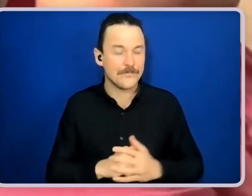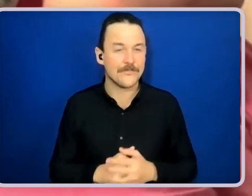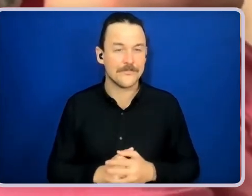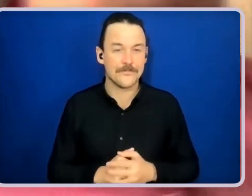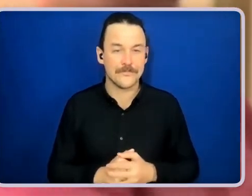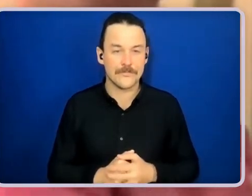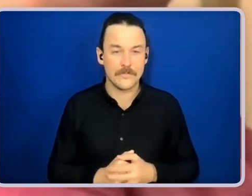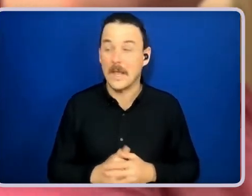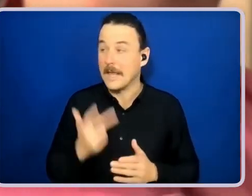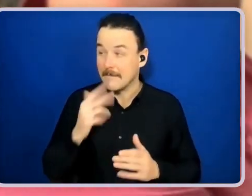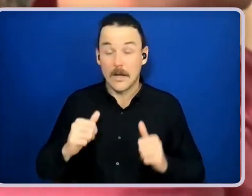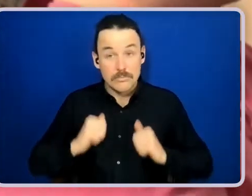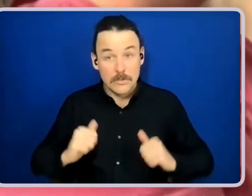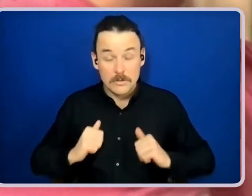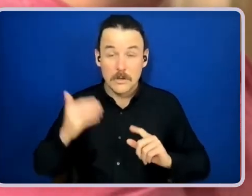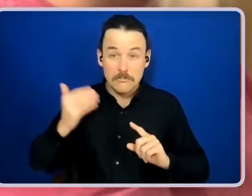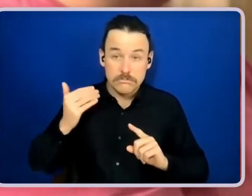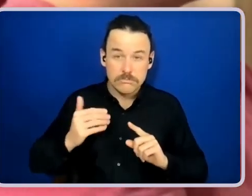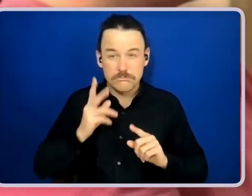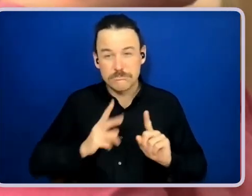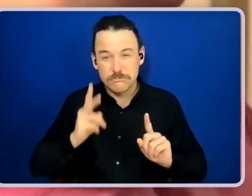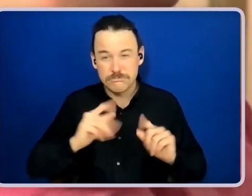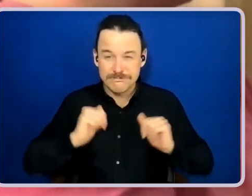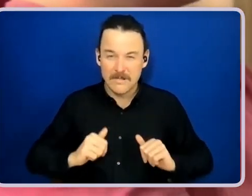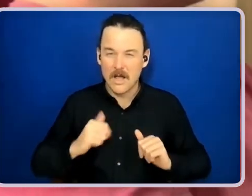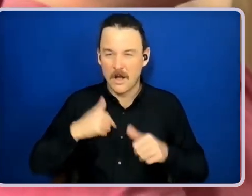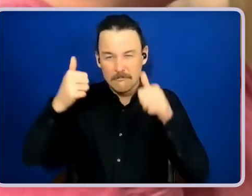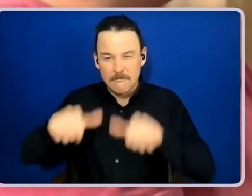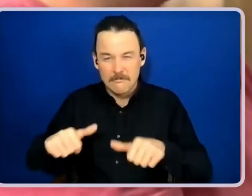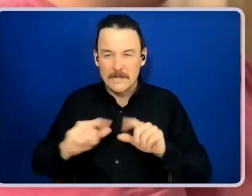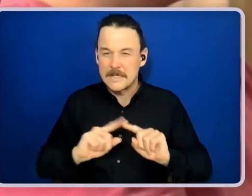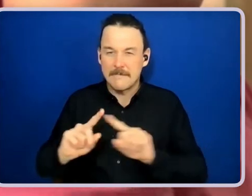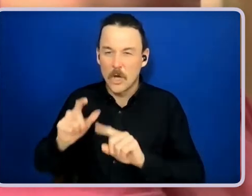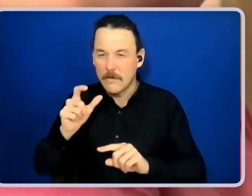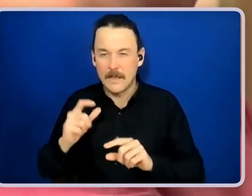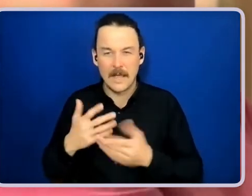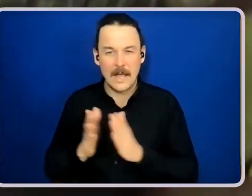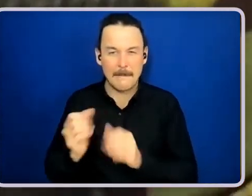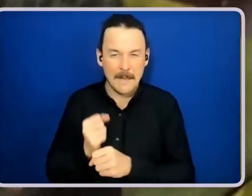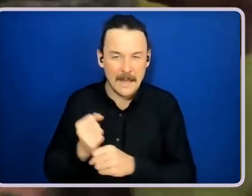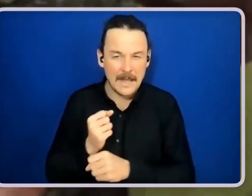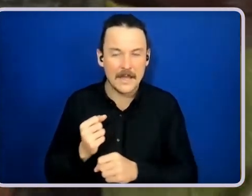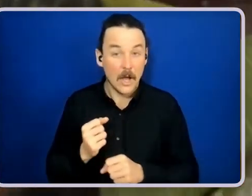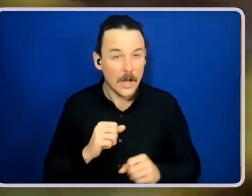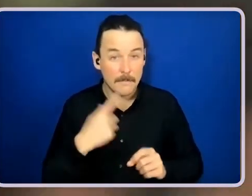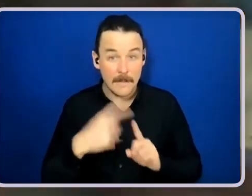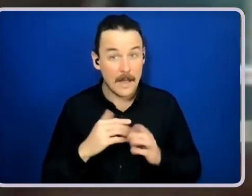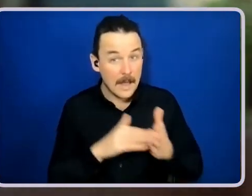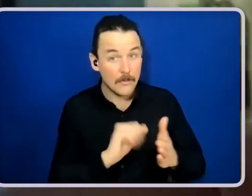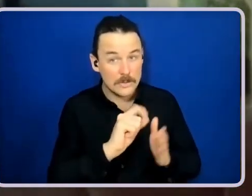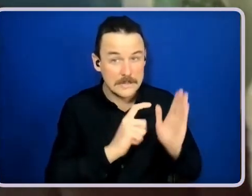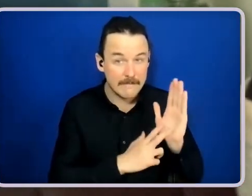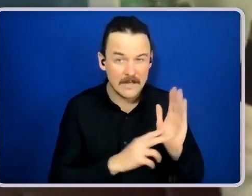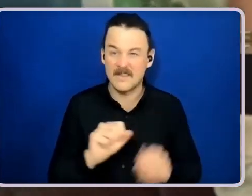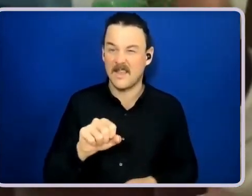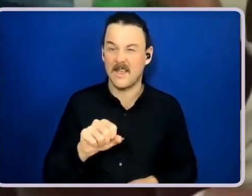be able to know what coffees are and how it's made. Yeah. It'll build your resume up a bit too. And there could be somebody who